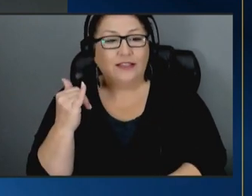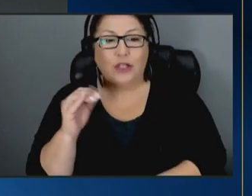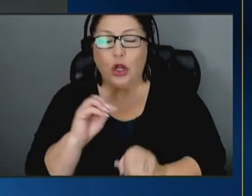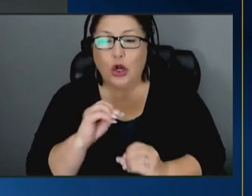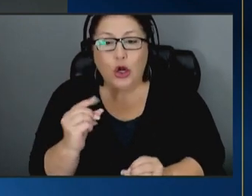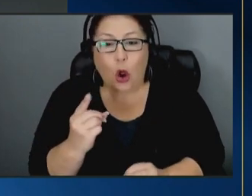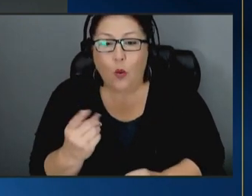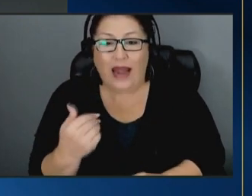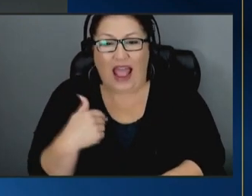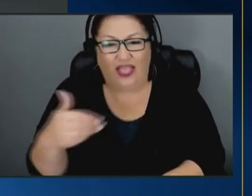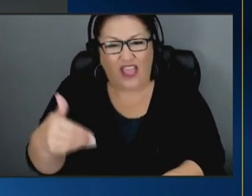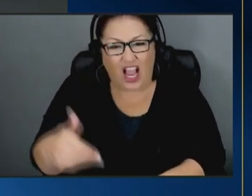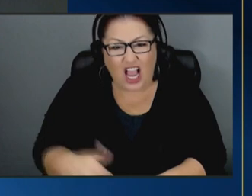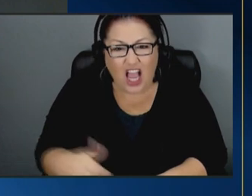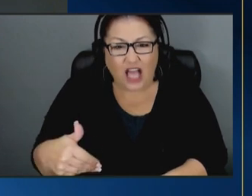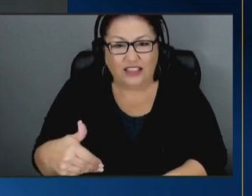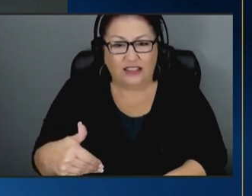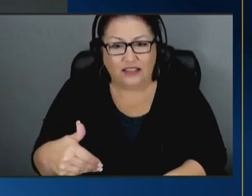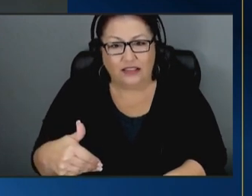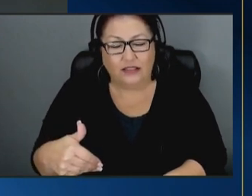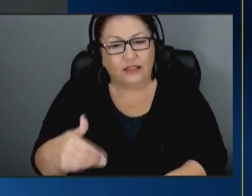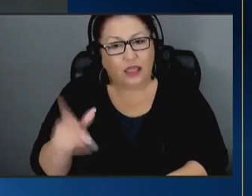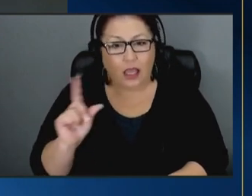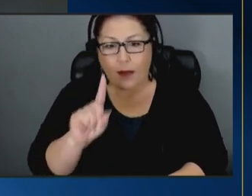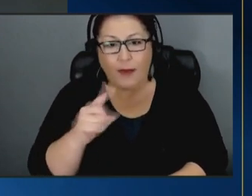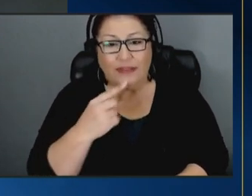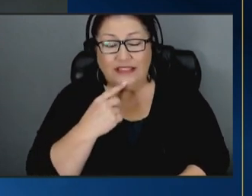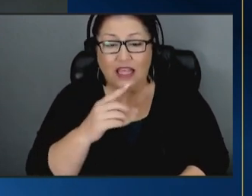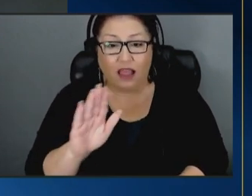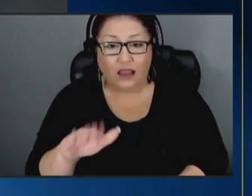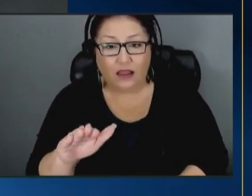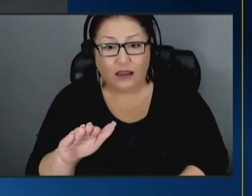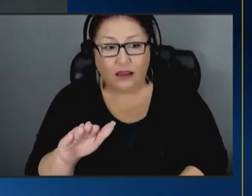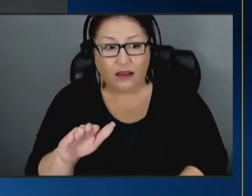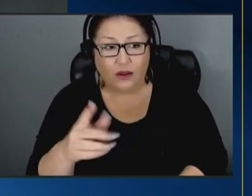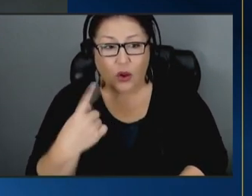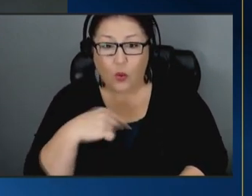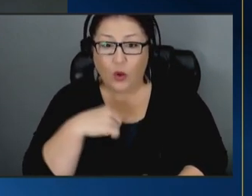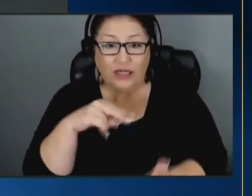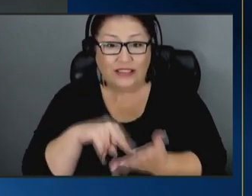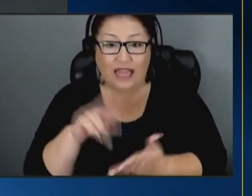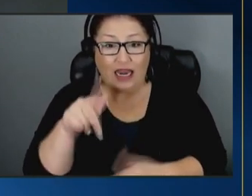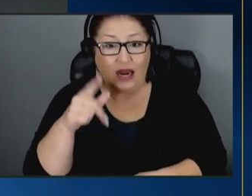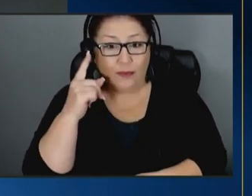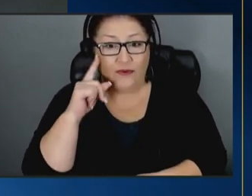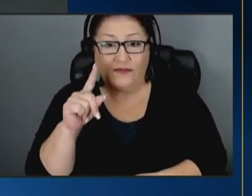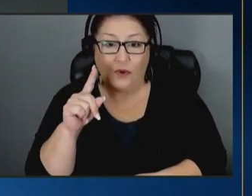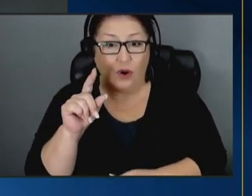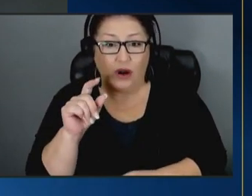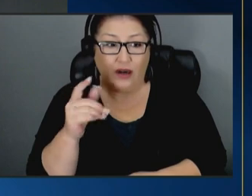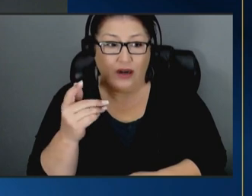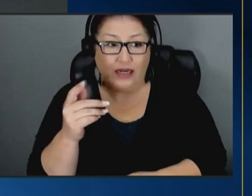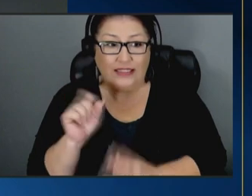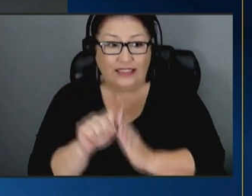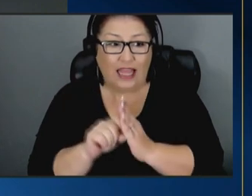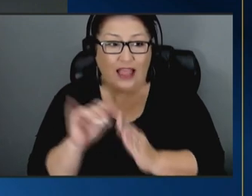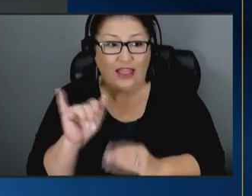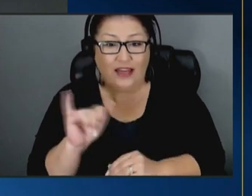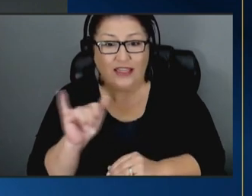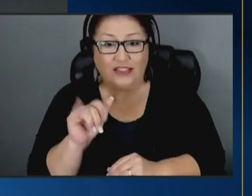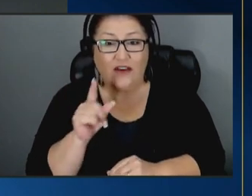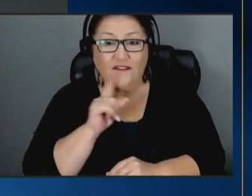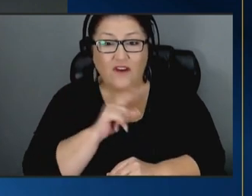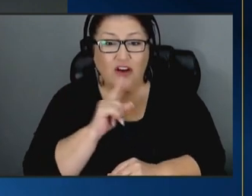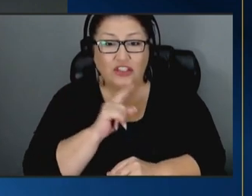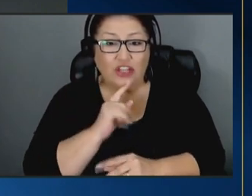had the guts to come up and say well we're standing up for a state that just has foster care facilities and they don't want